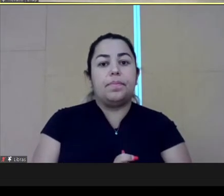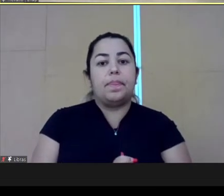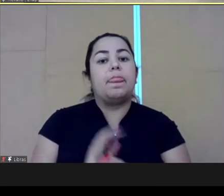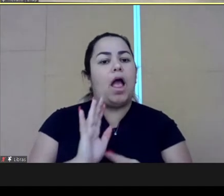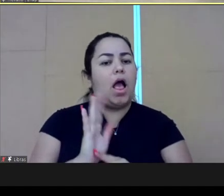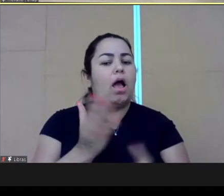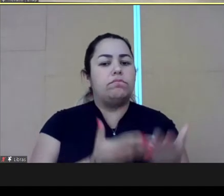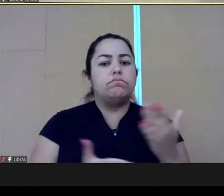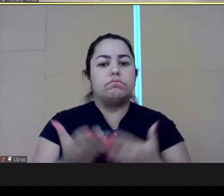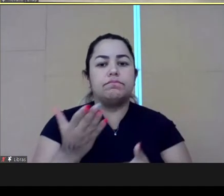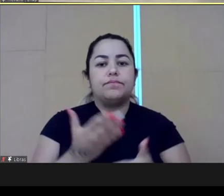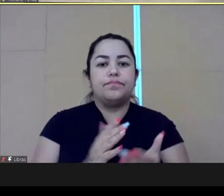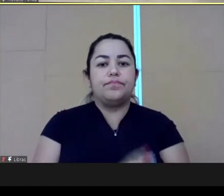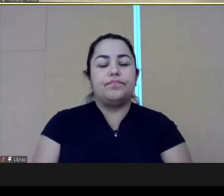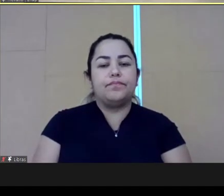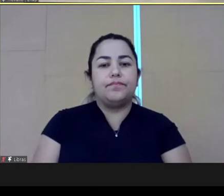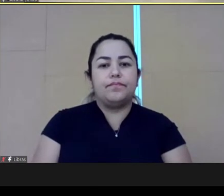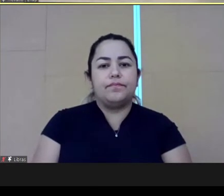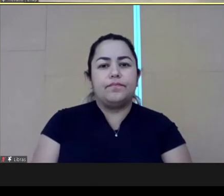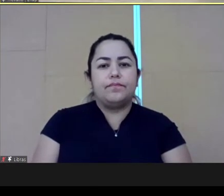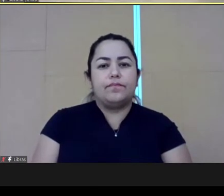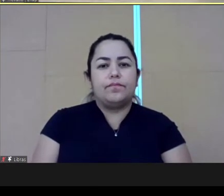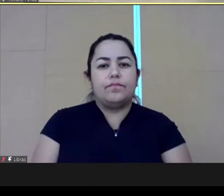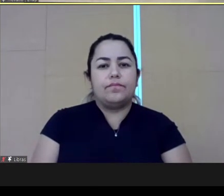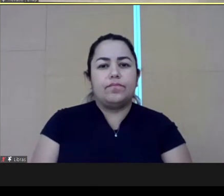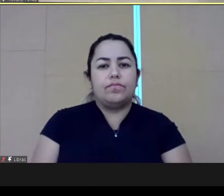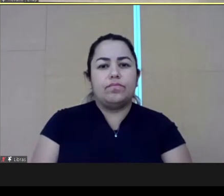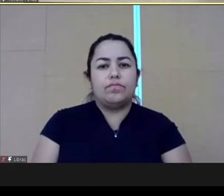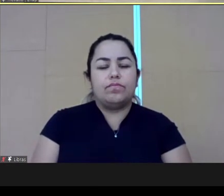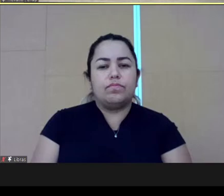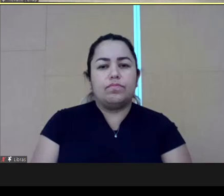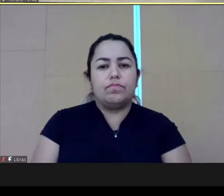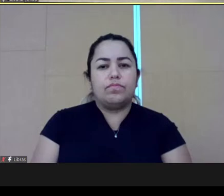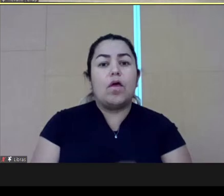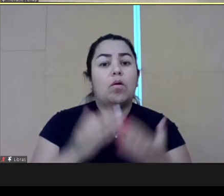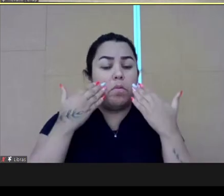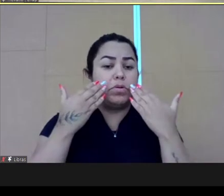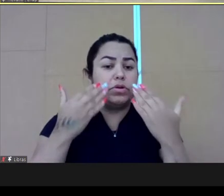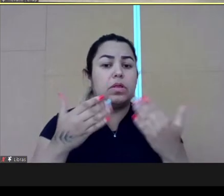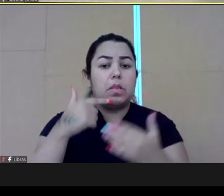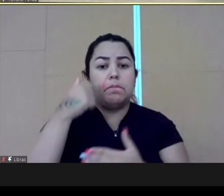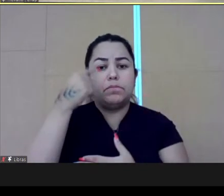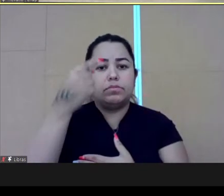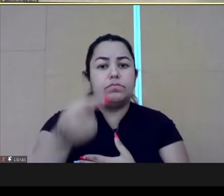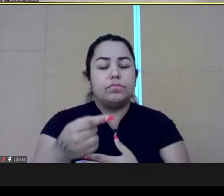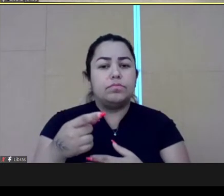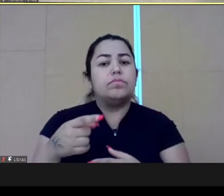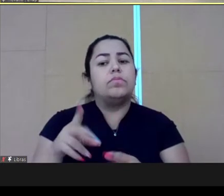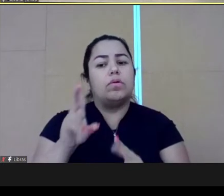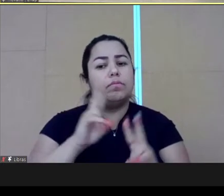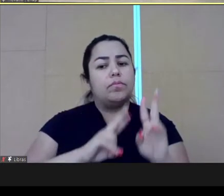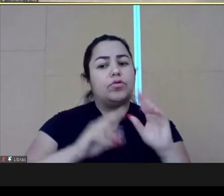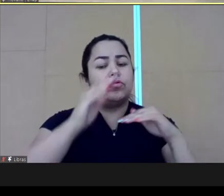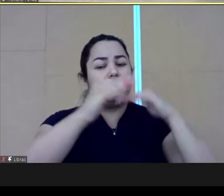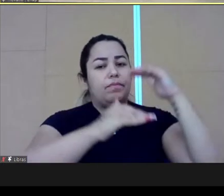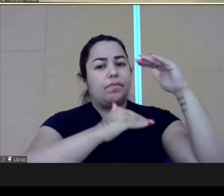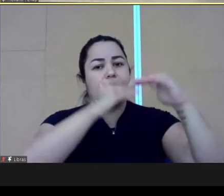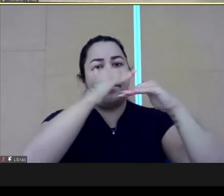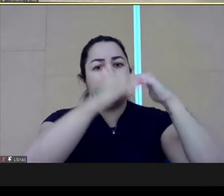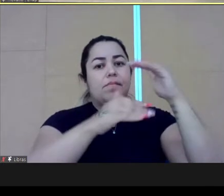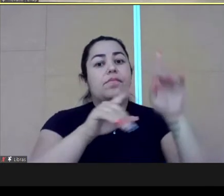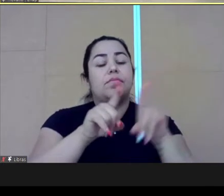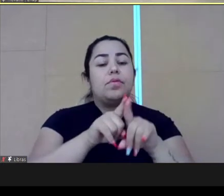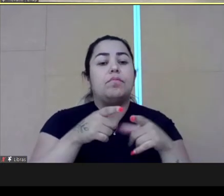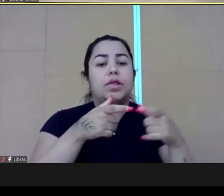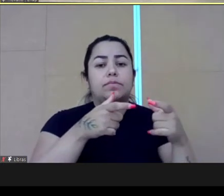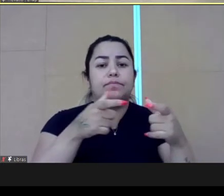I will present in the next session, but we develop an area here to develop